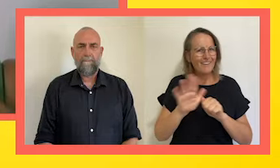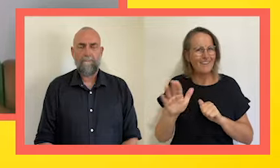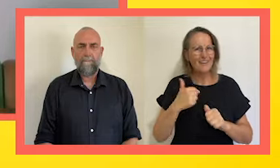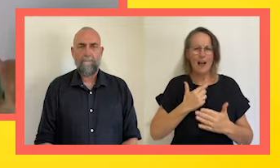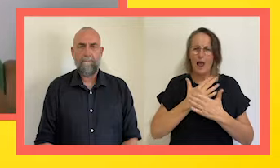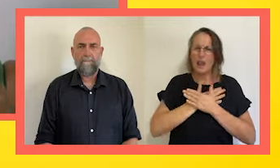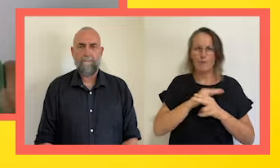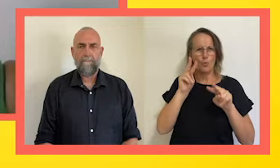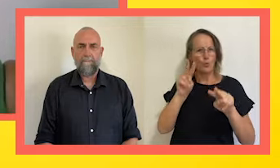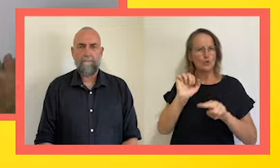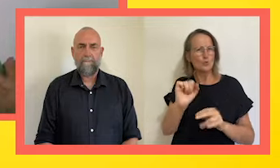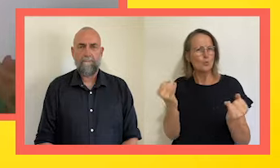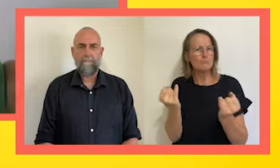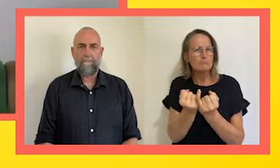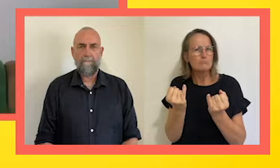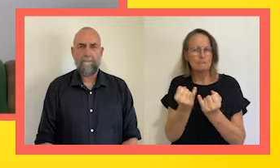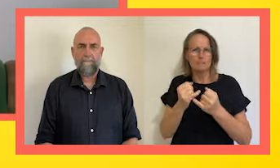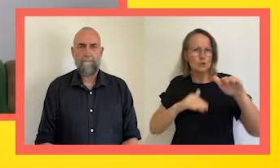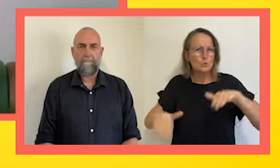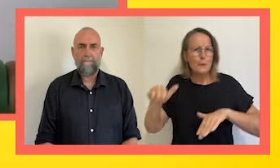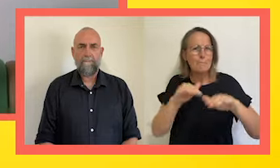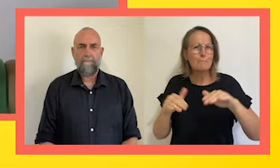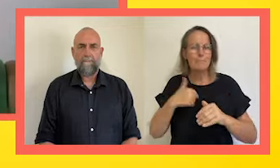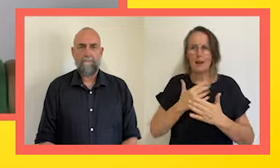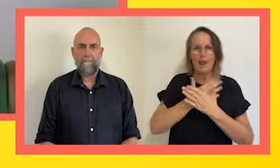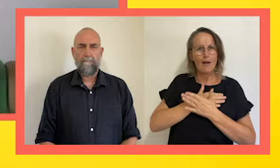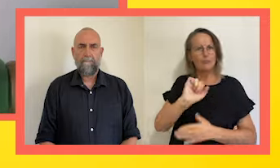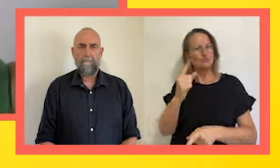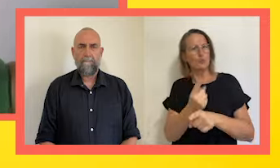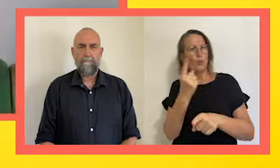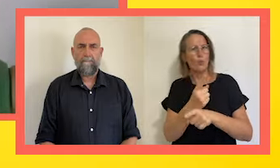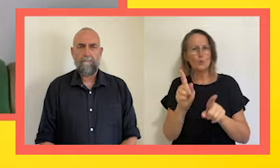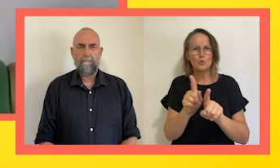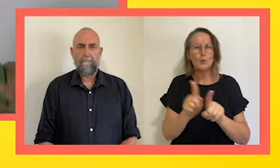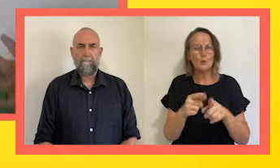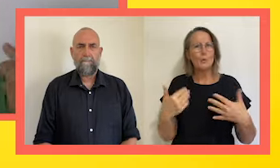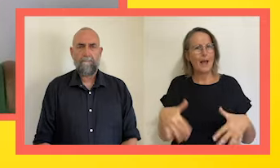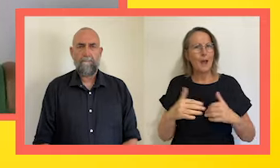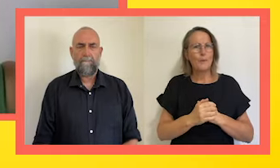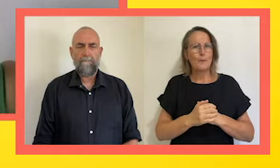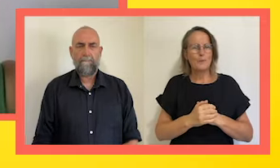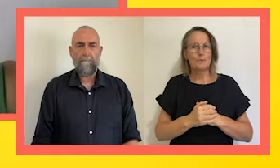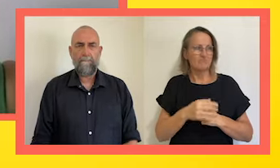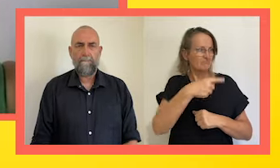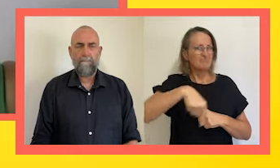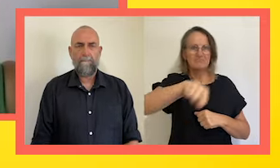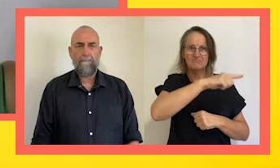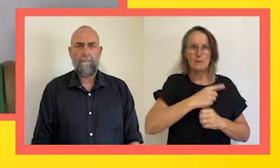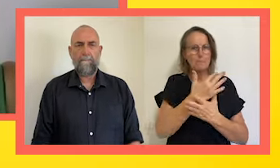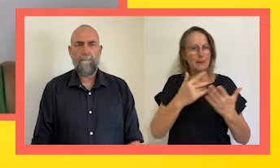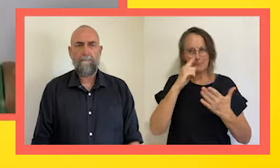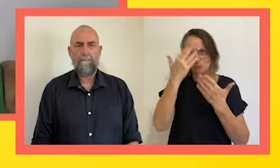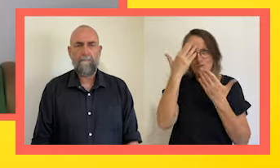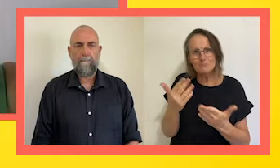watching you swim, I love that, but I actually just love listening to you speak as a person and you're such a well-respected team member,